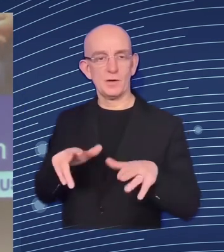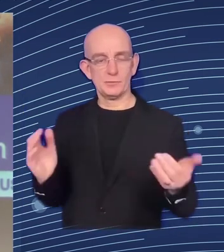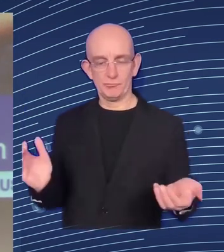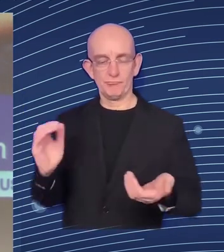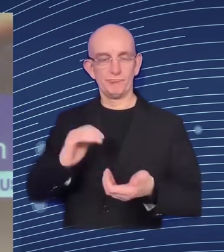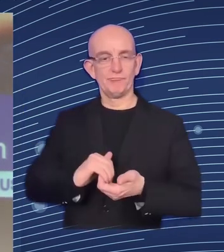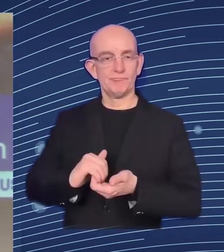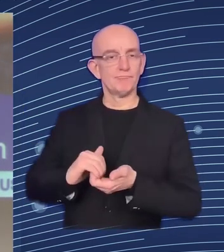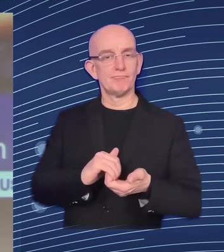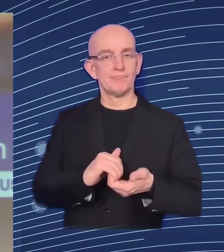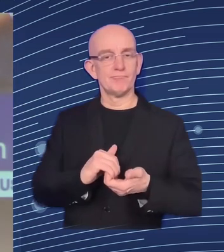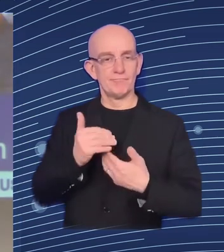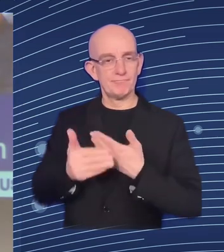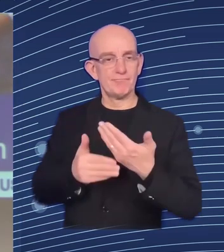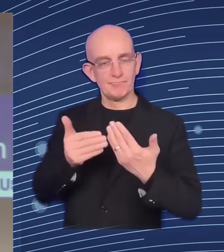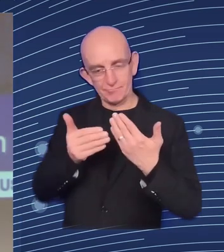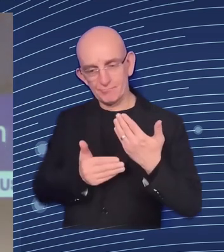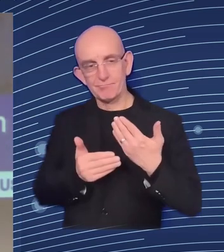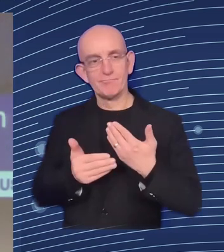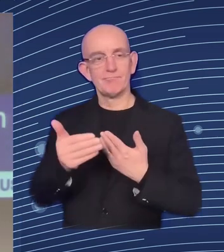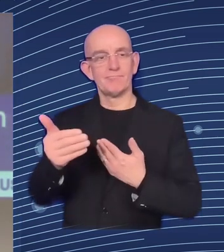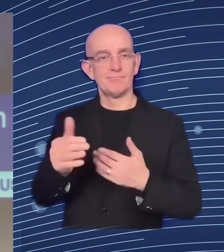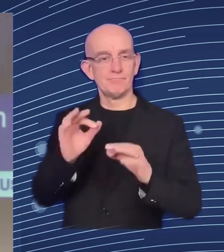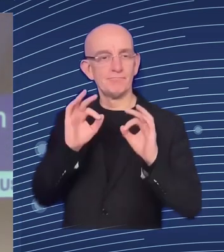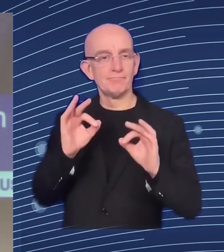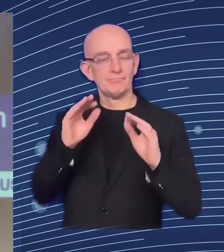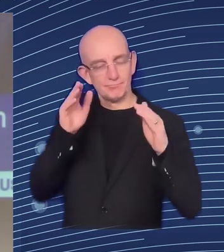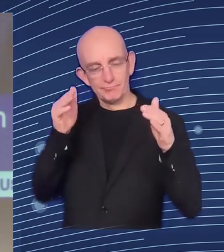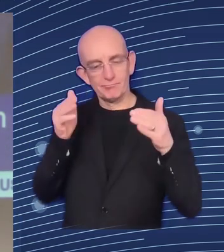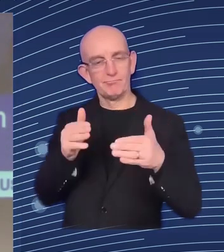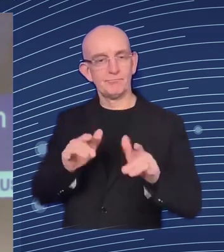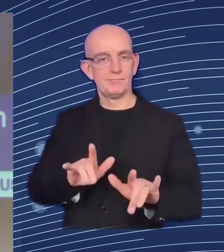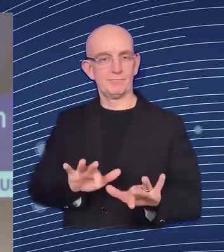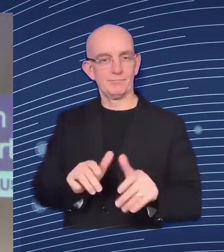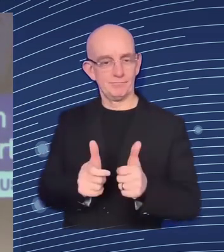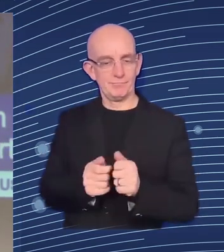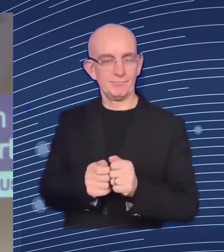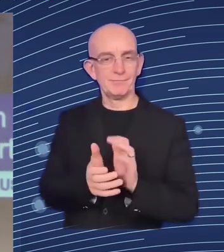so all very very important areas and very excited to work together even more thank